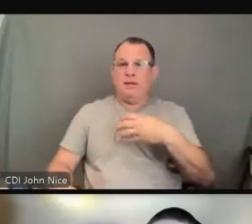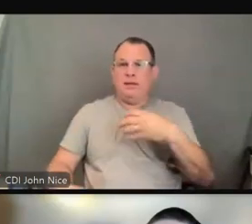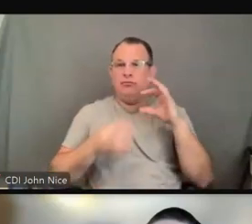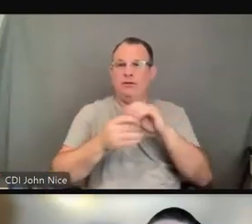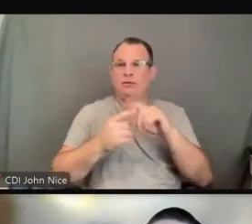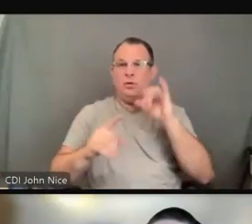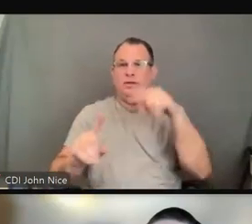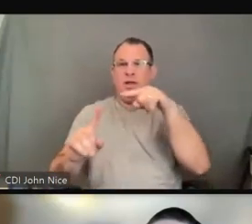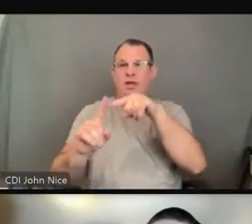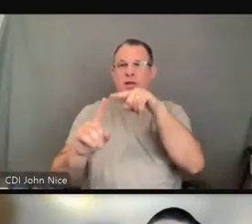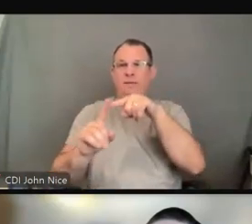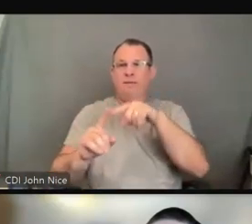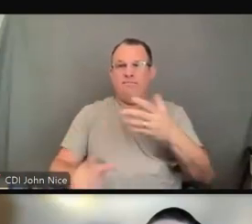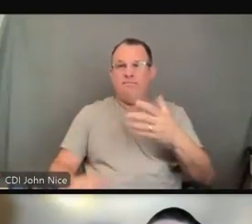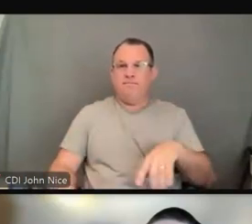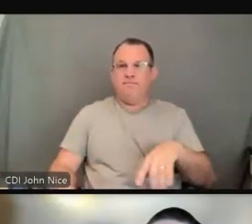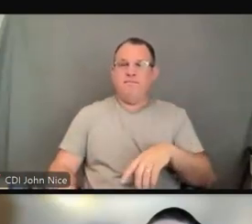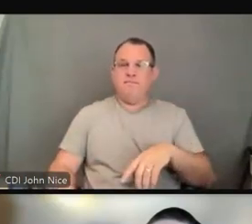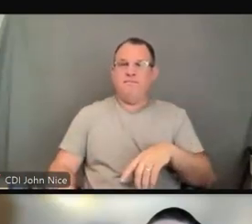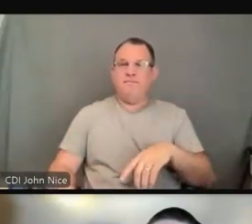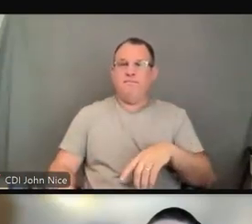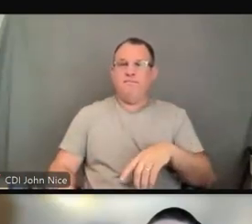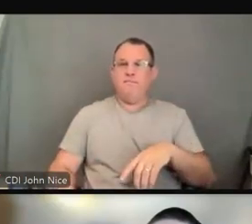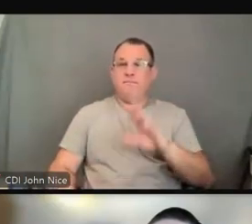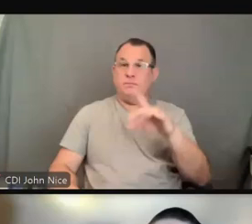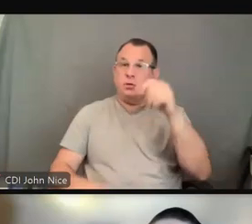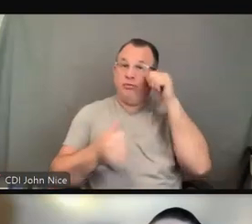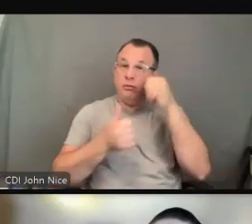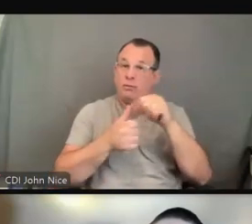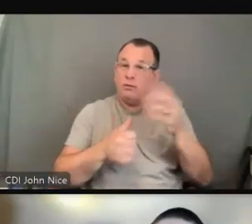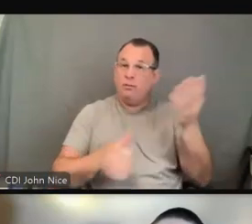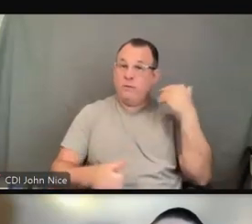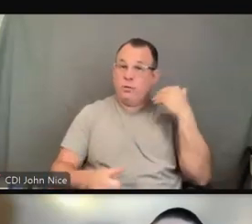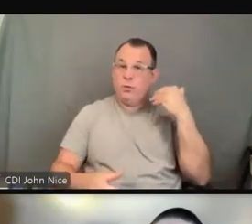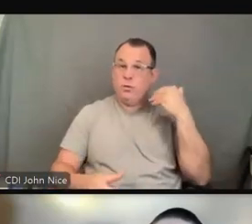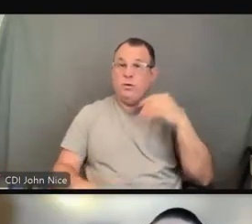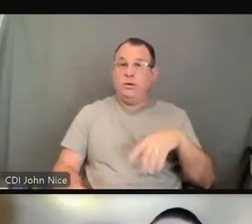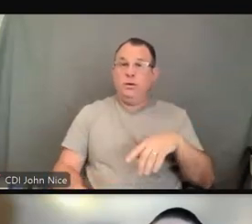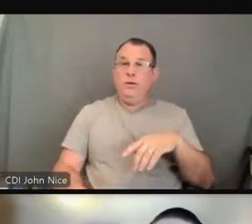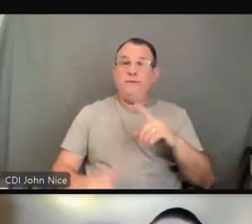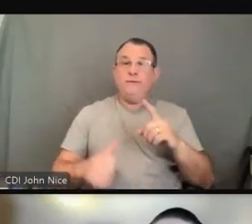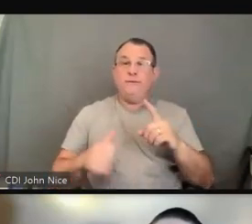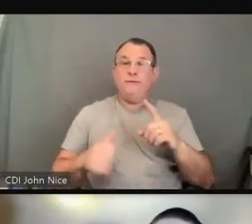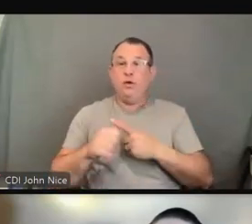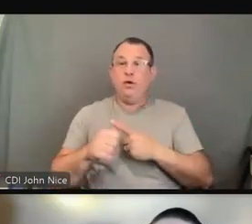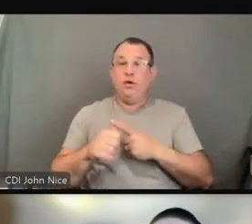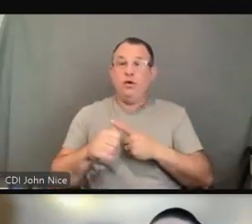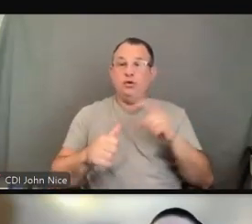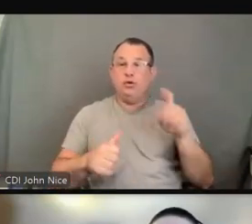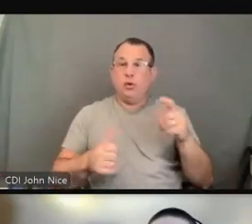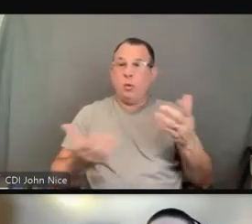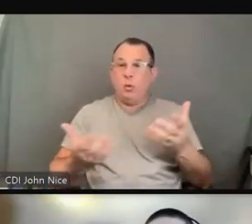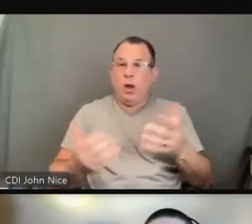So as we talked about earlier, the first thing that should happen is there should be an